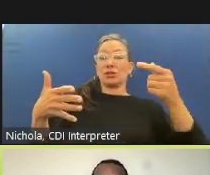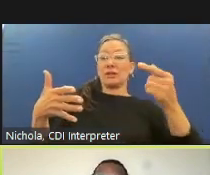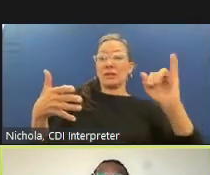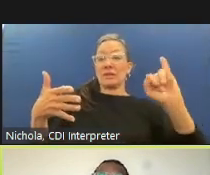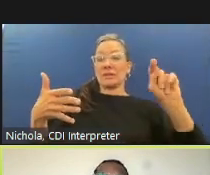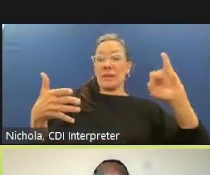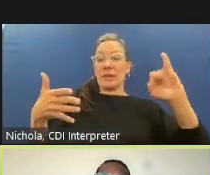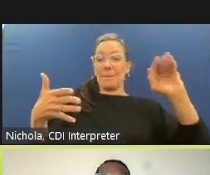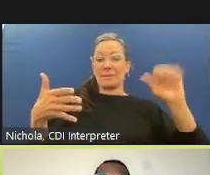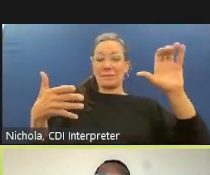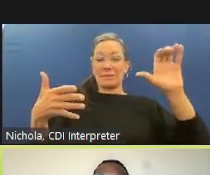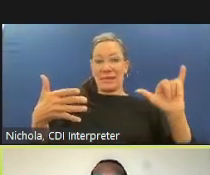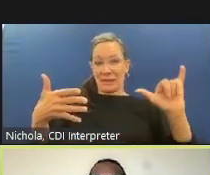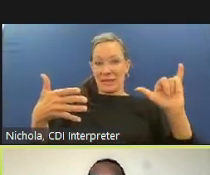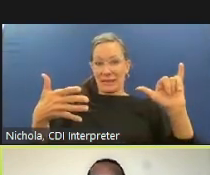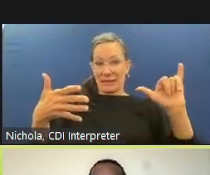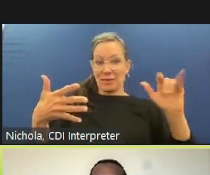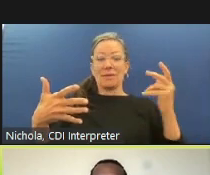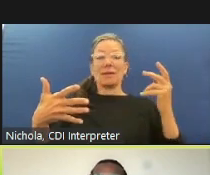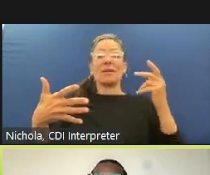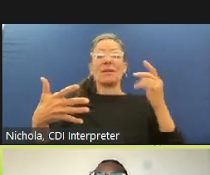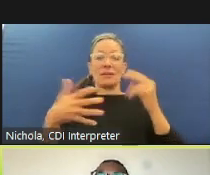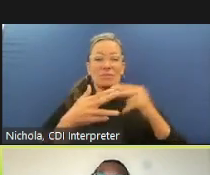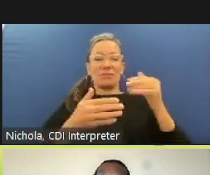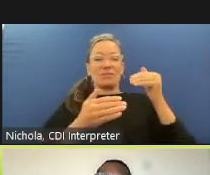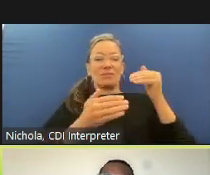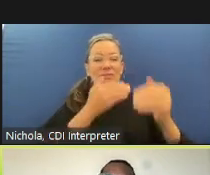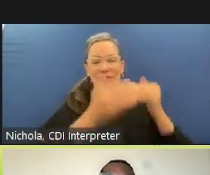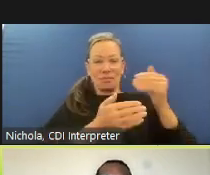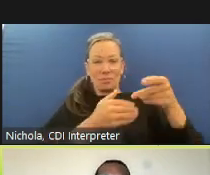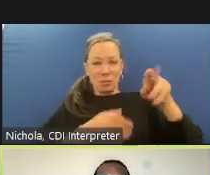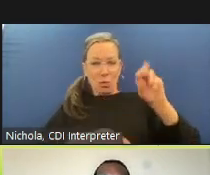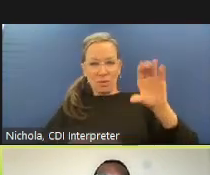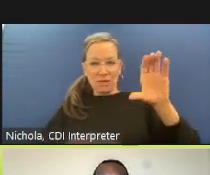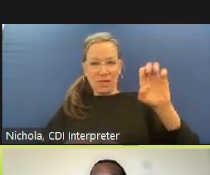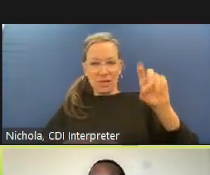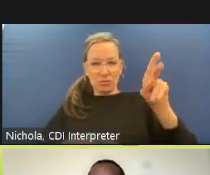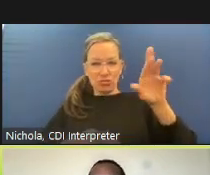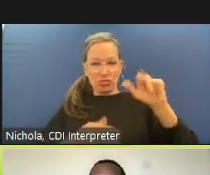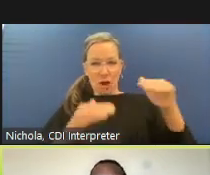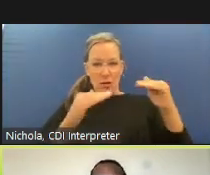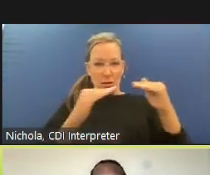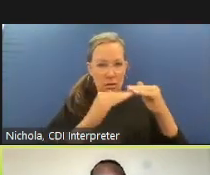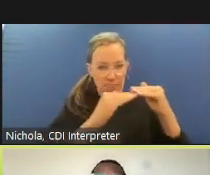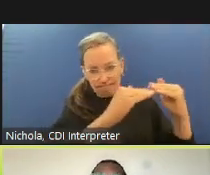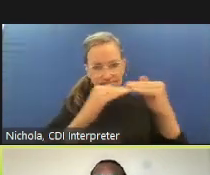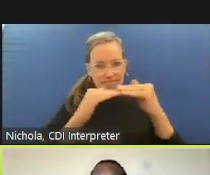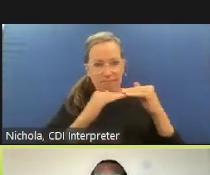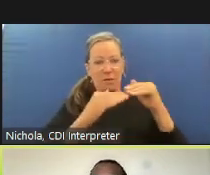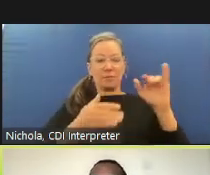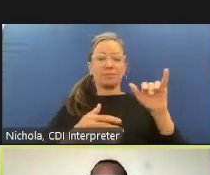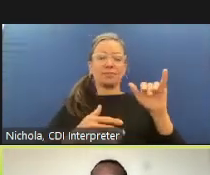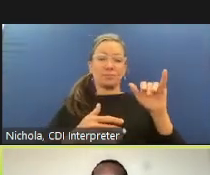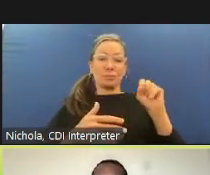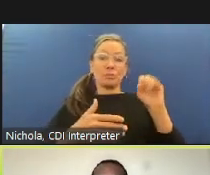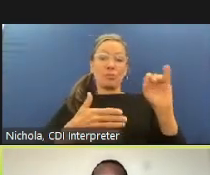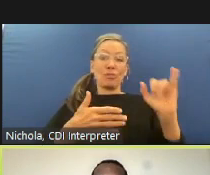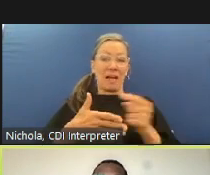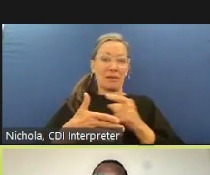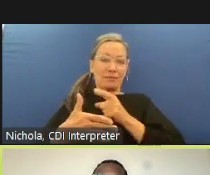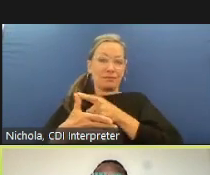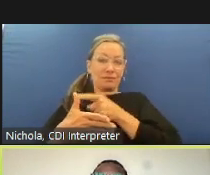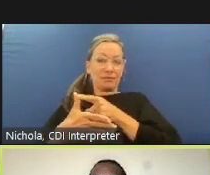things but in this context in law enforcement legitimacy means the belief that the police the law enforcement